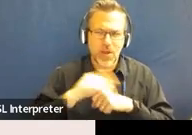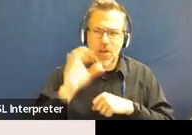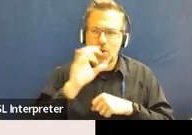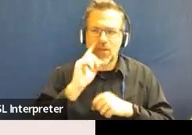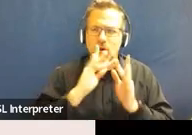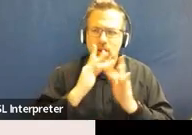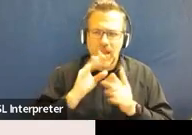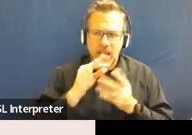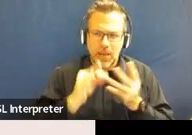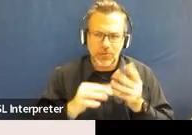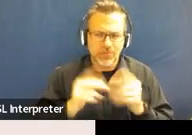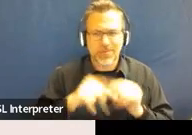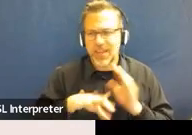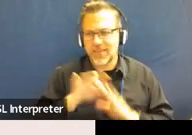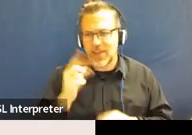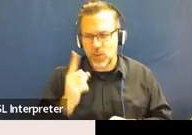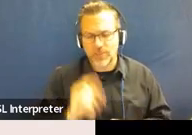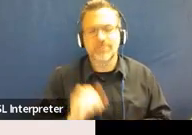not found one.